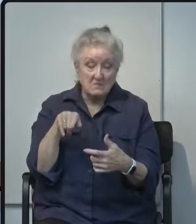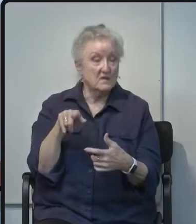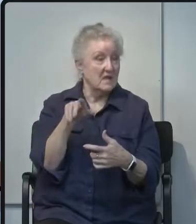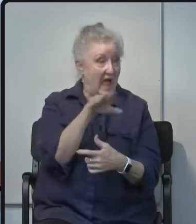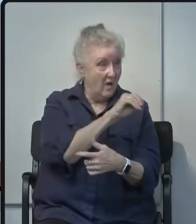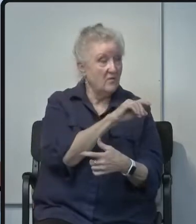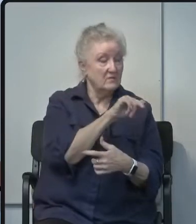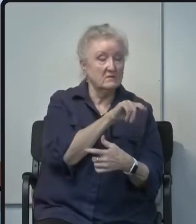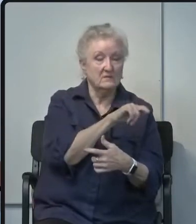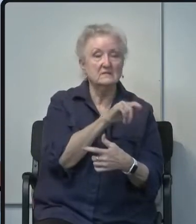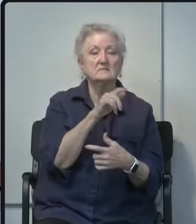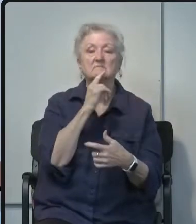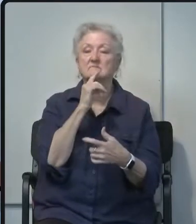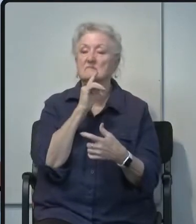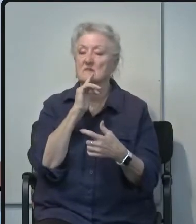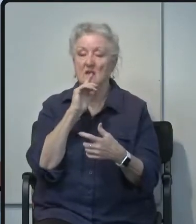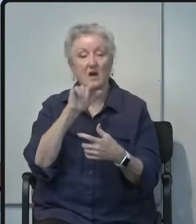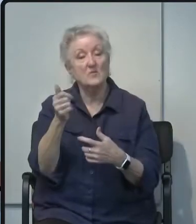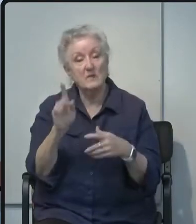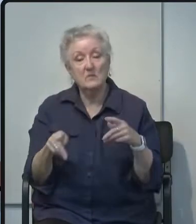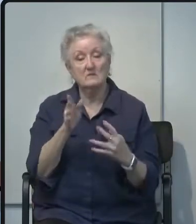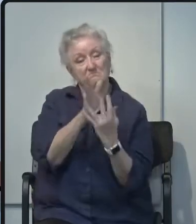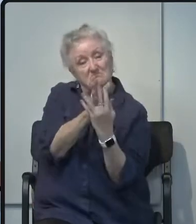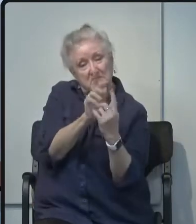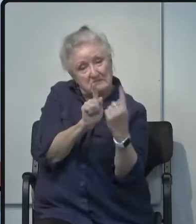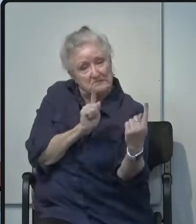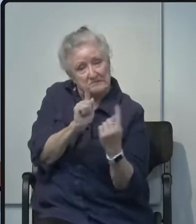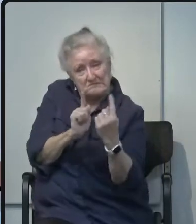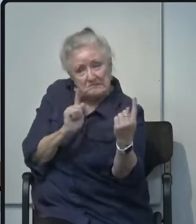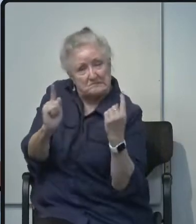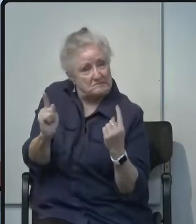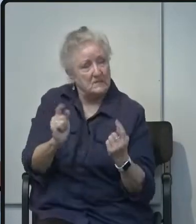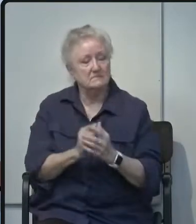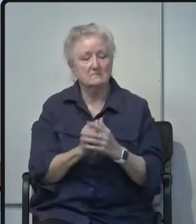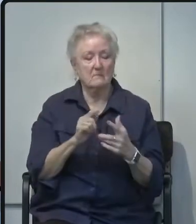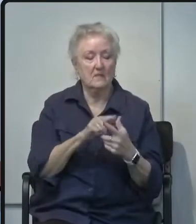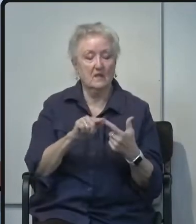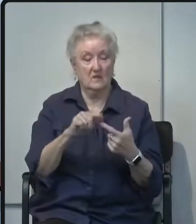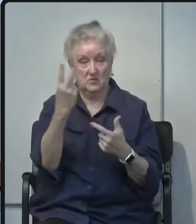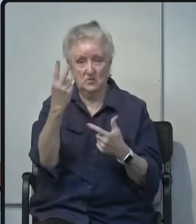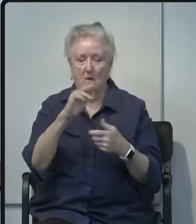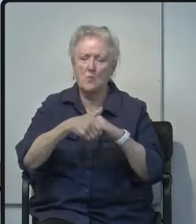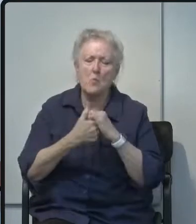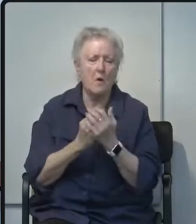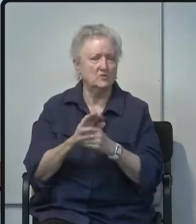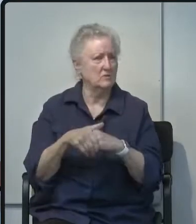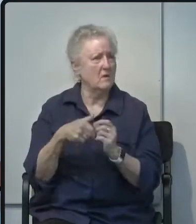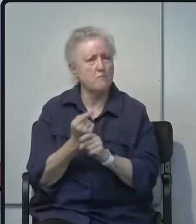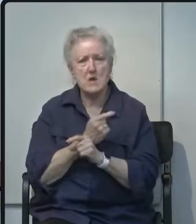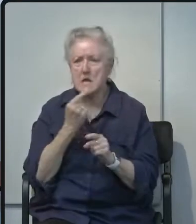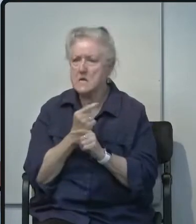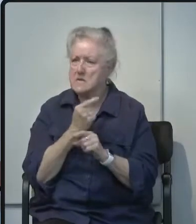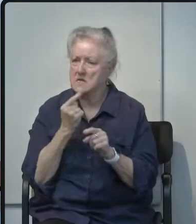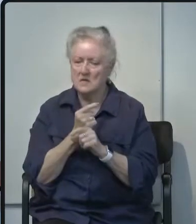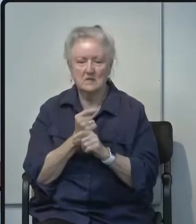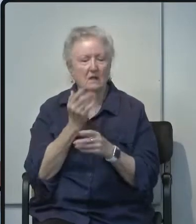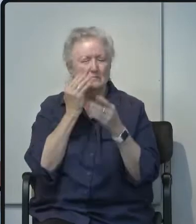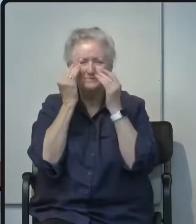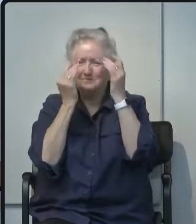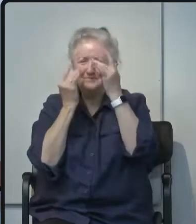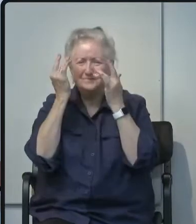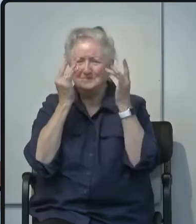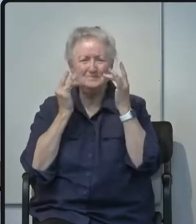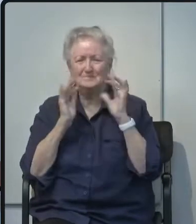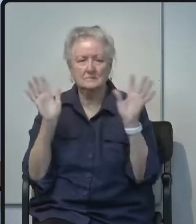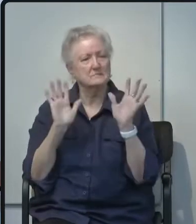stay at least six feet away from other people number two wash your hands regularly don't touch your face